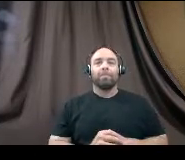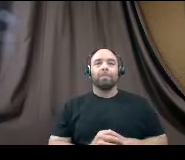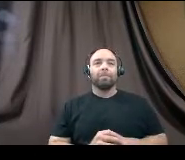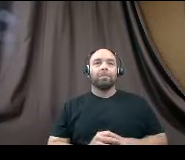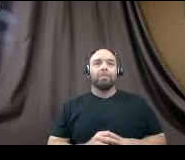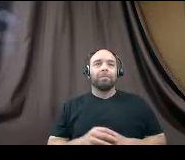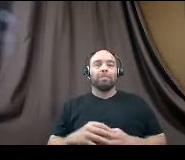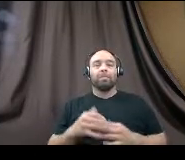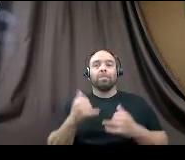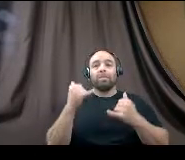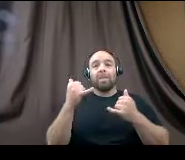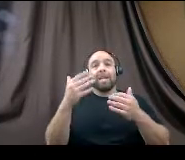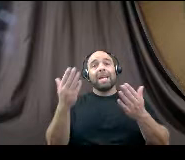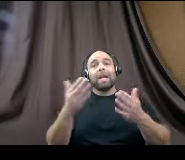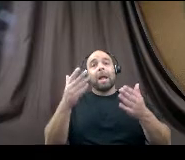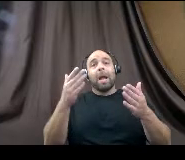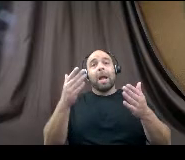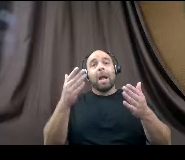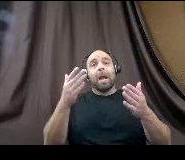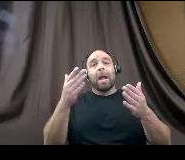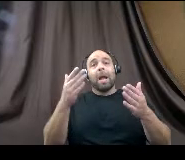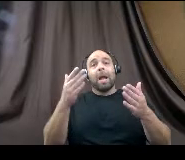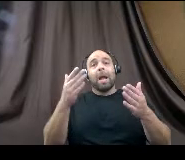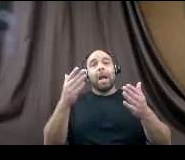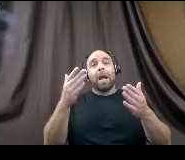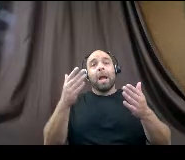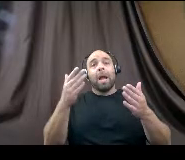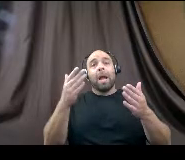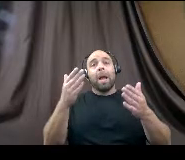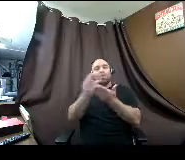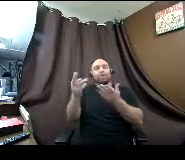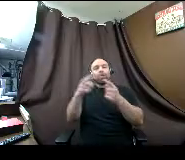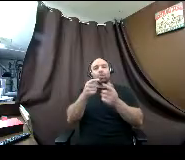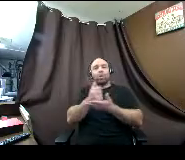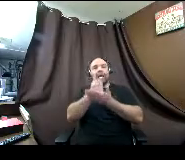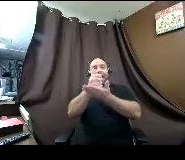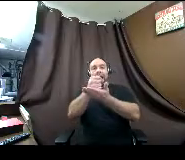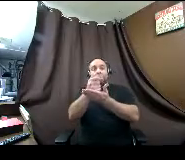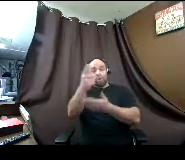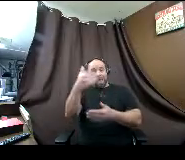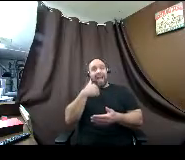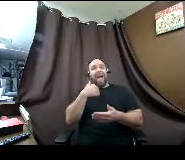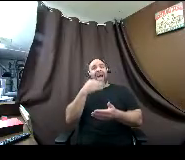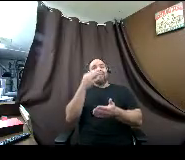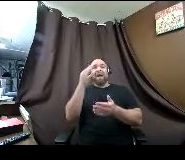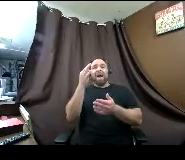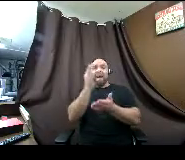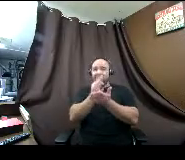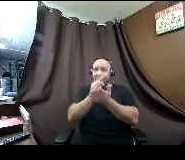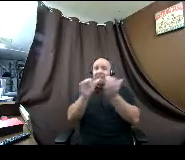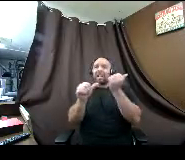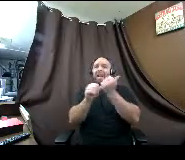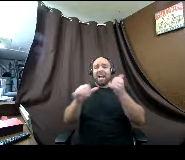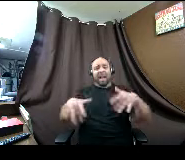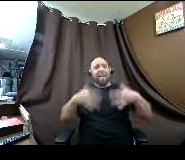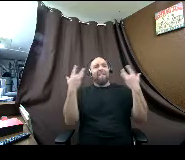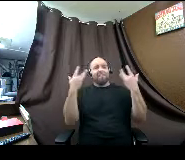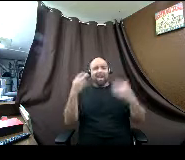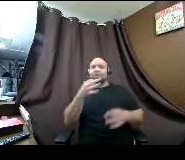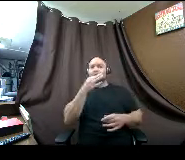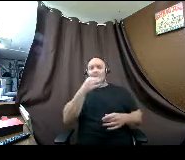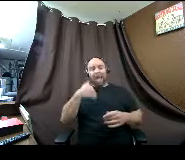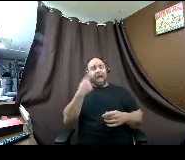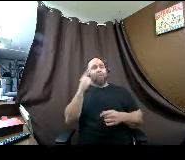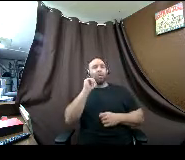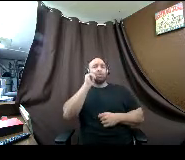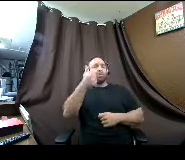so here's some planning resources to help we have financial aid events coming up soon we have one tomorrow but it's